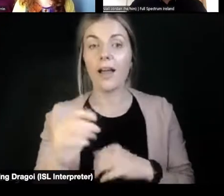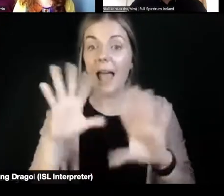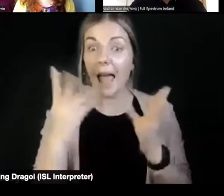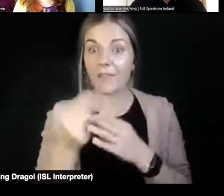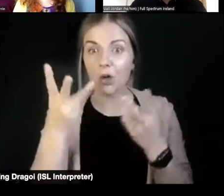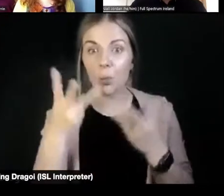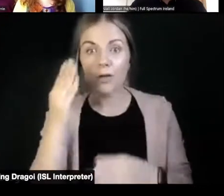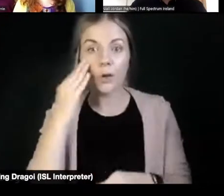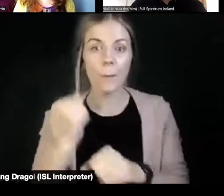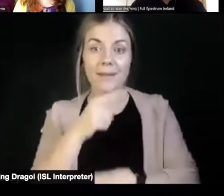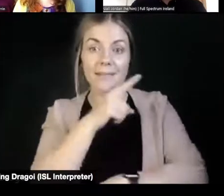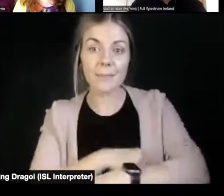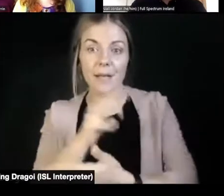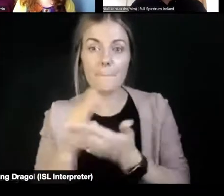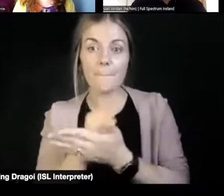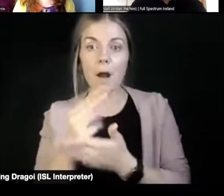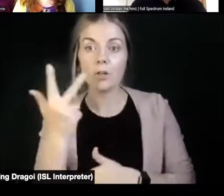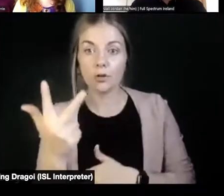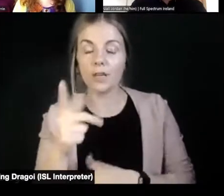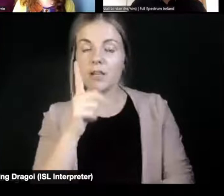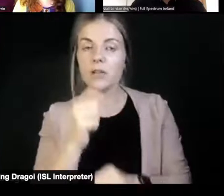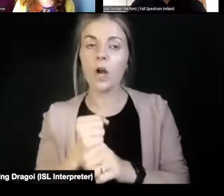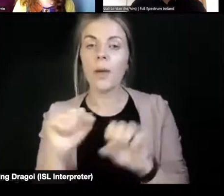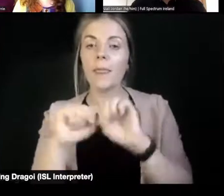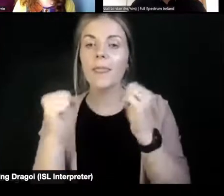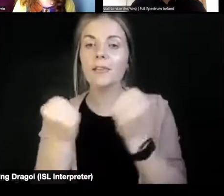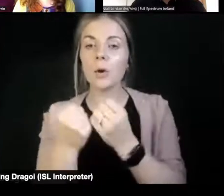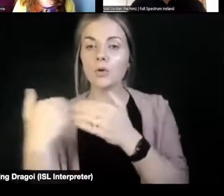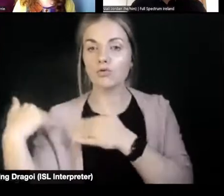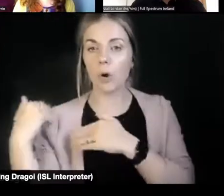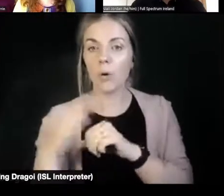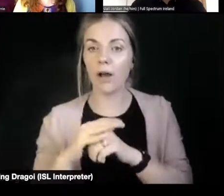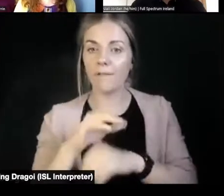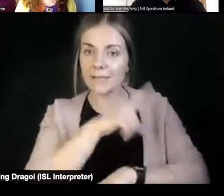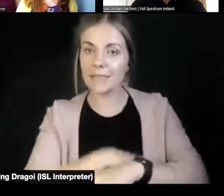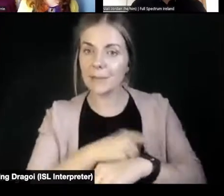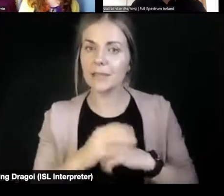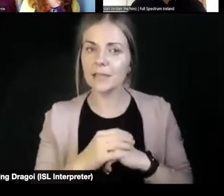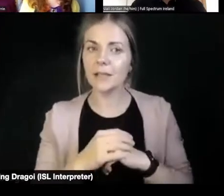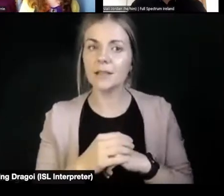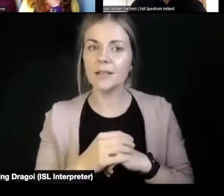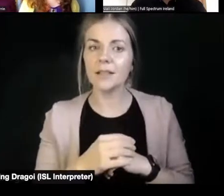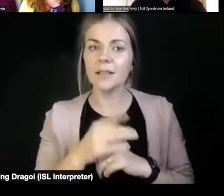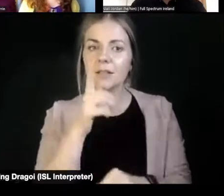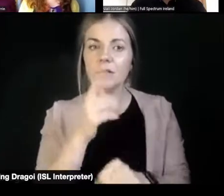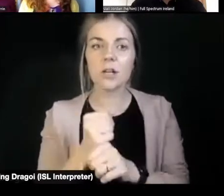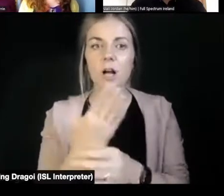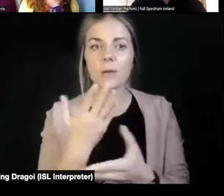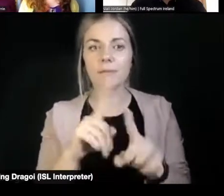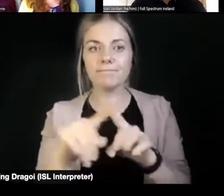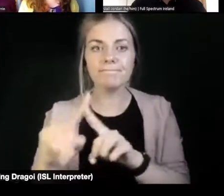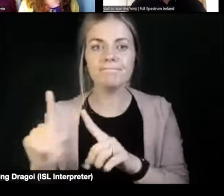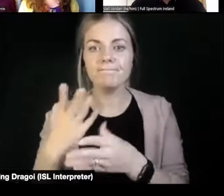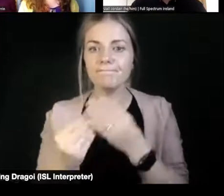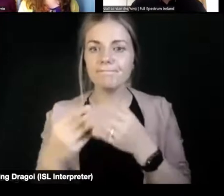It's on the social model of disability. And let's talk about the social model and what it means to us. of